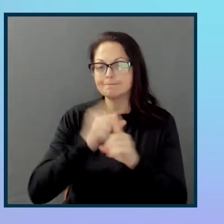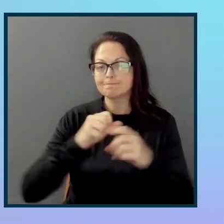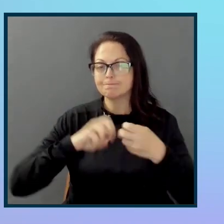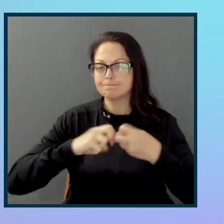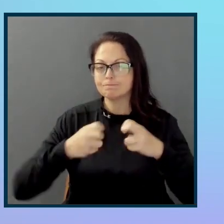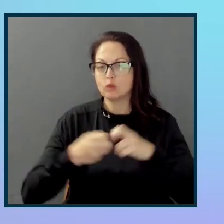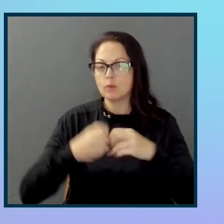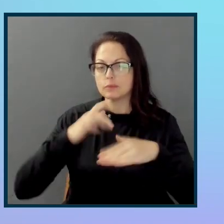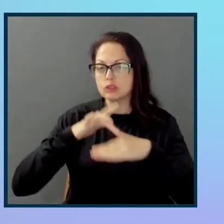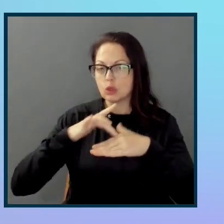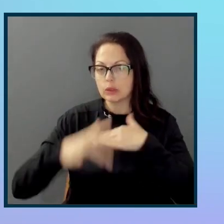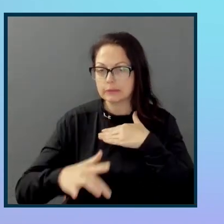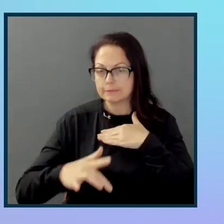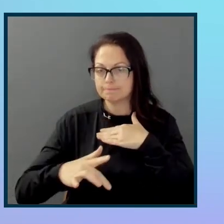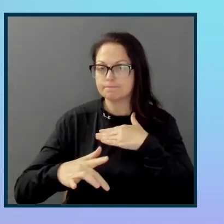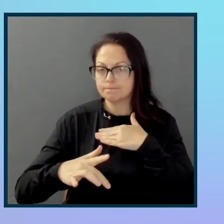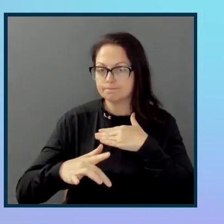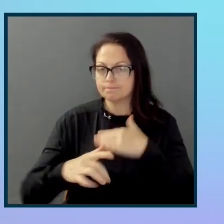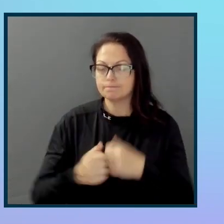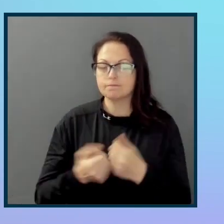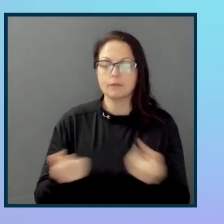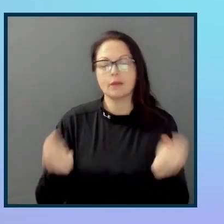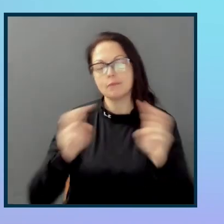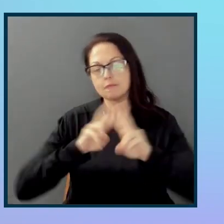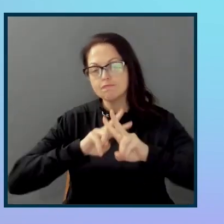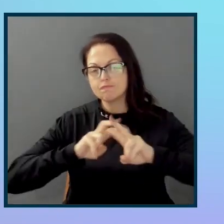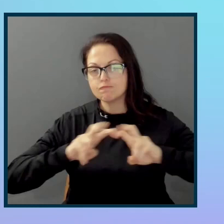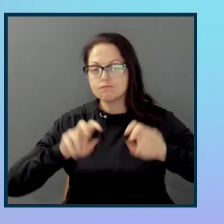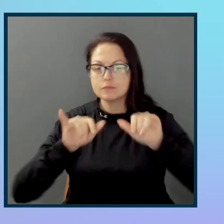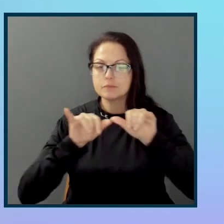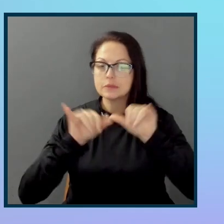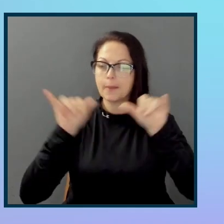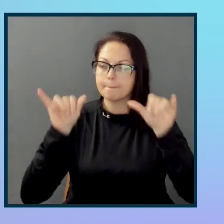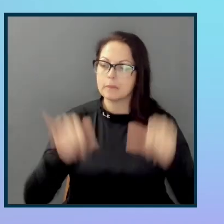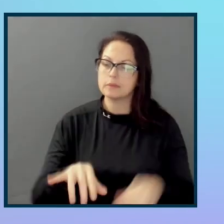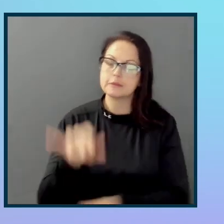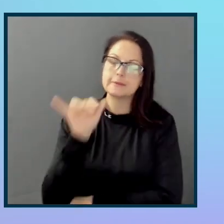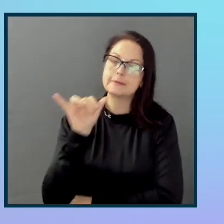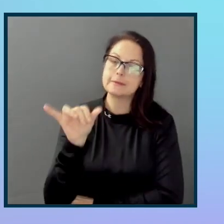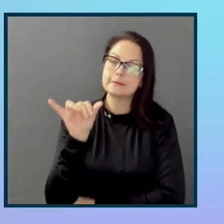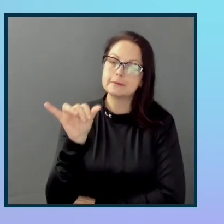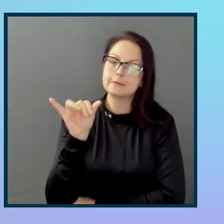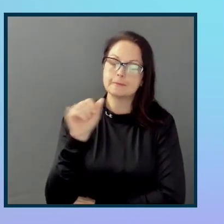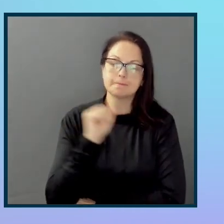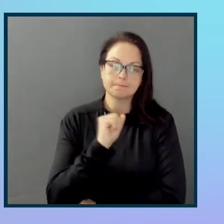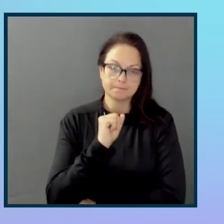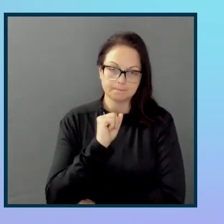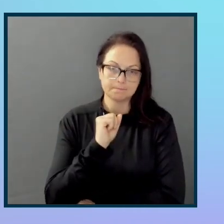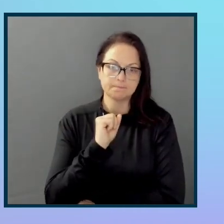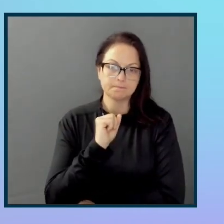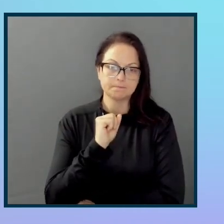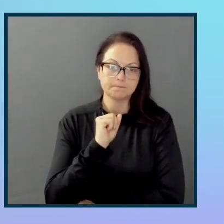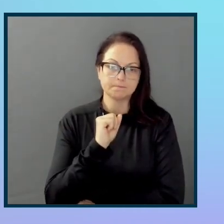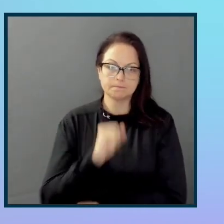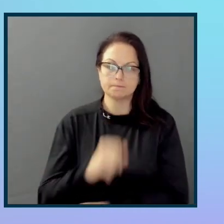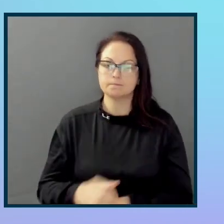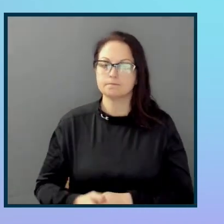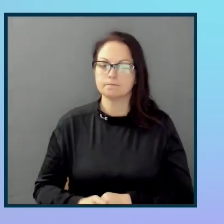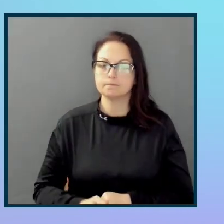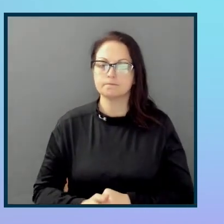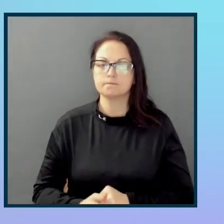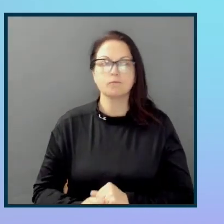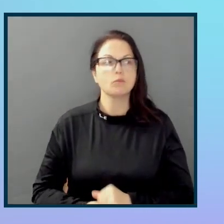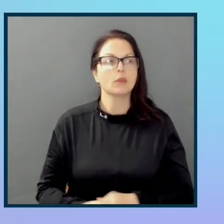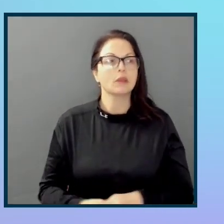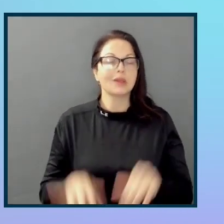by looking at systems and saying, okay, like, you know, often engineering